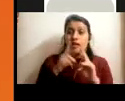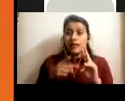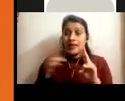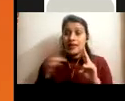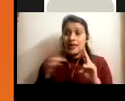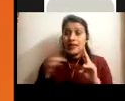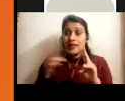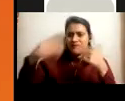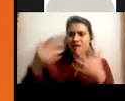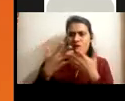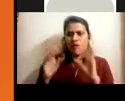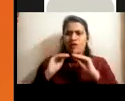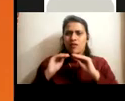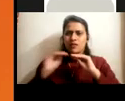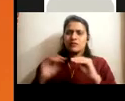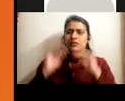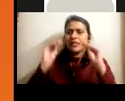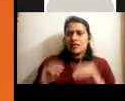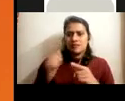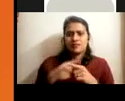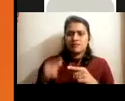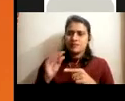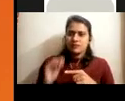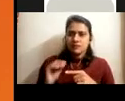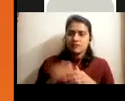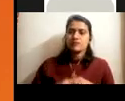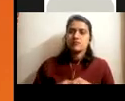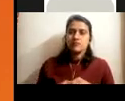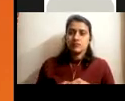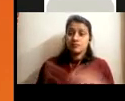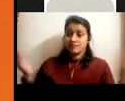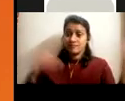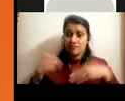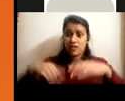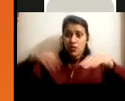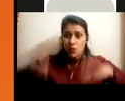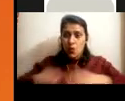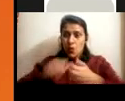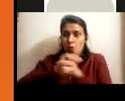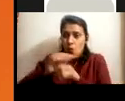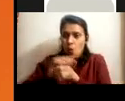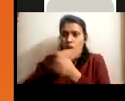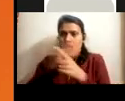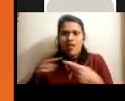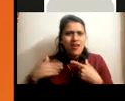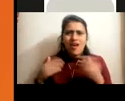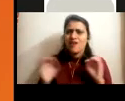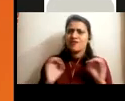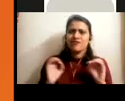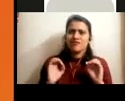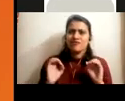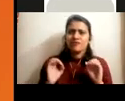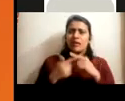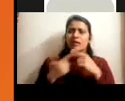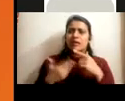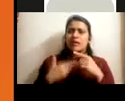trainer somehow from, and, and it is fine, but all of this is an investment, you know, the laundry and other things. I don't have it. I can, even if I try